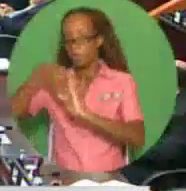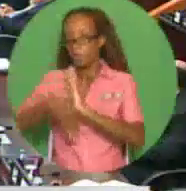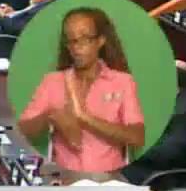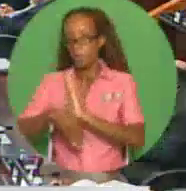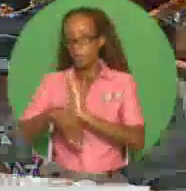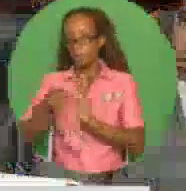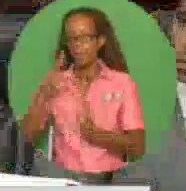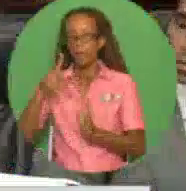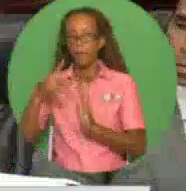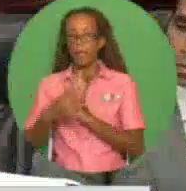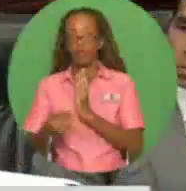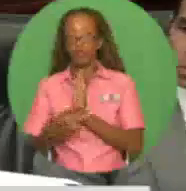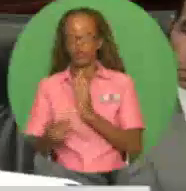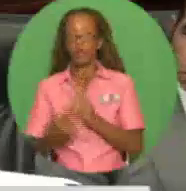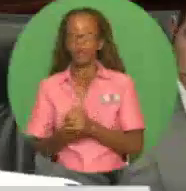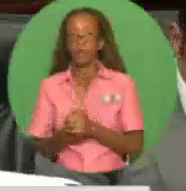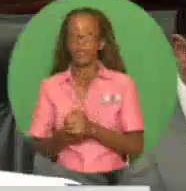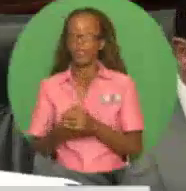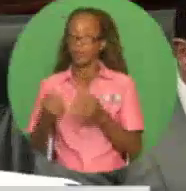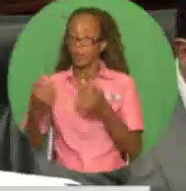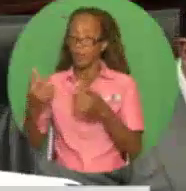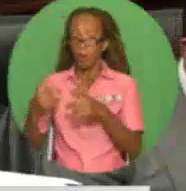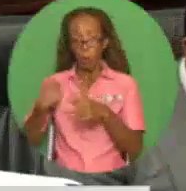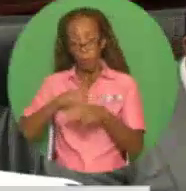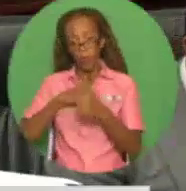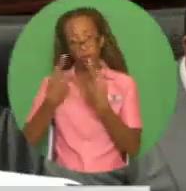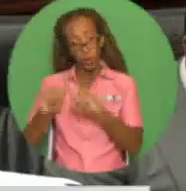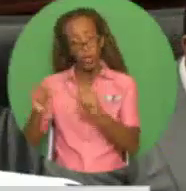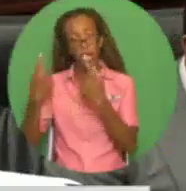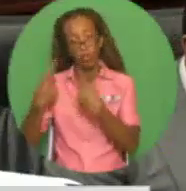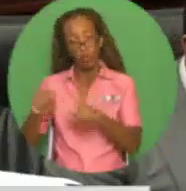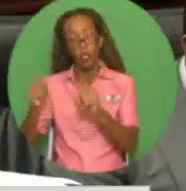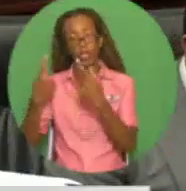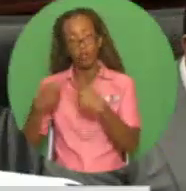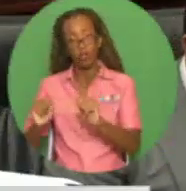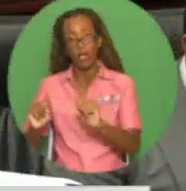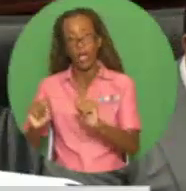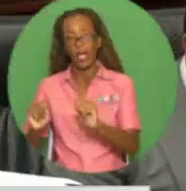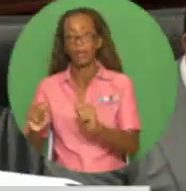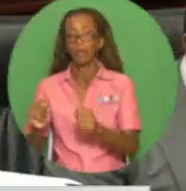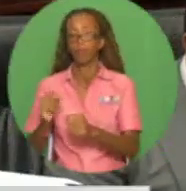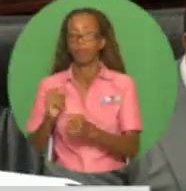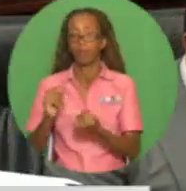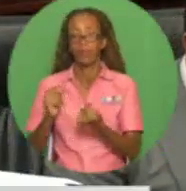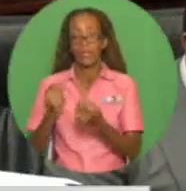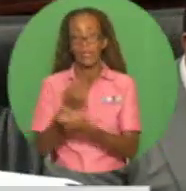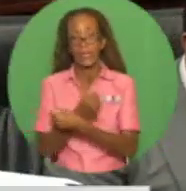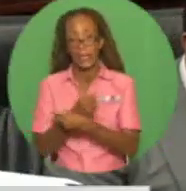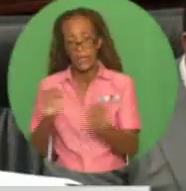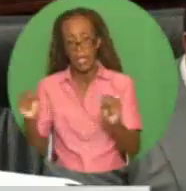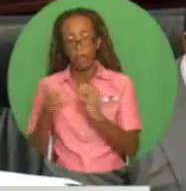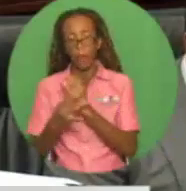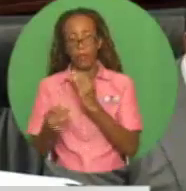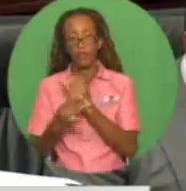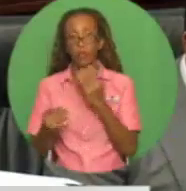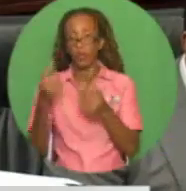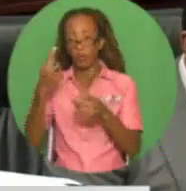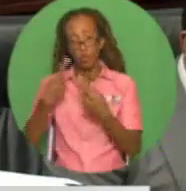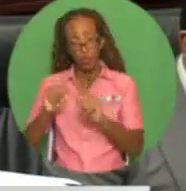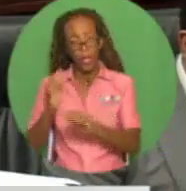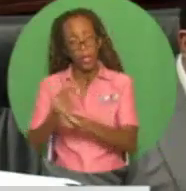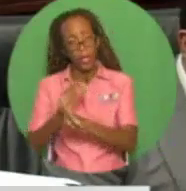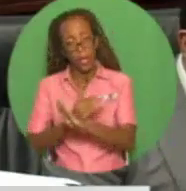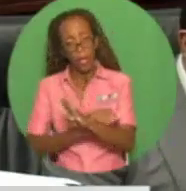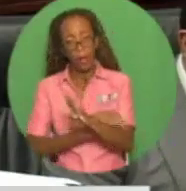The continuing efforts over time by the managerial, technical, and governance personnel to improve the